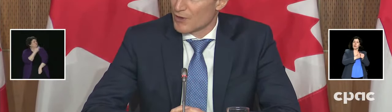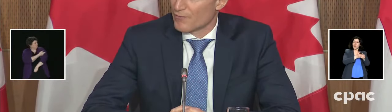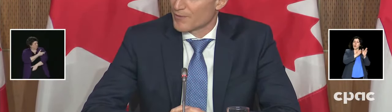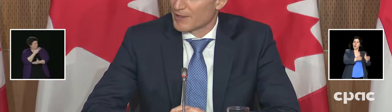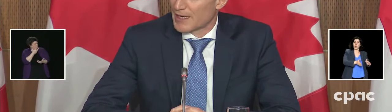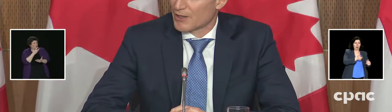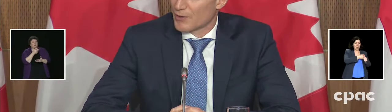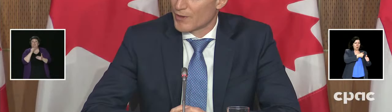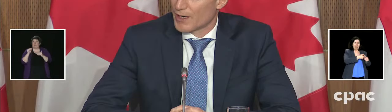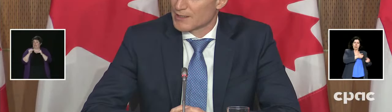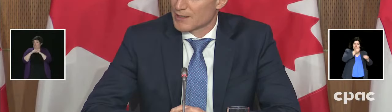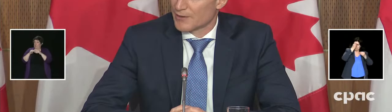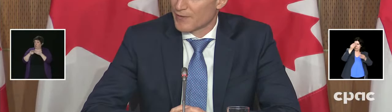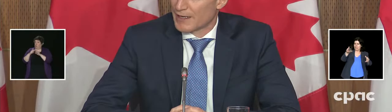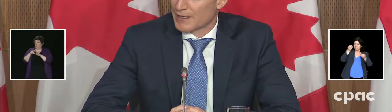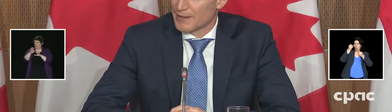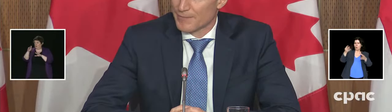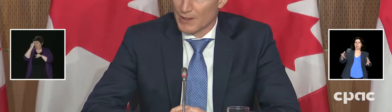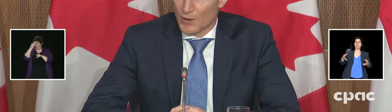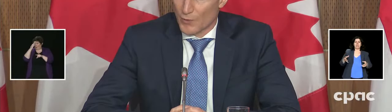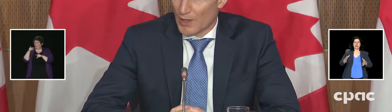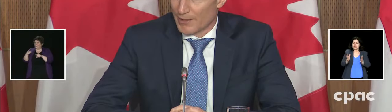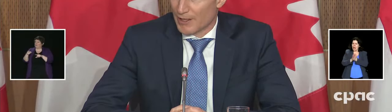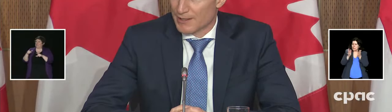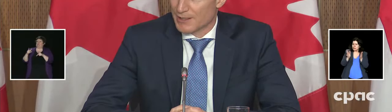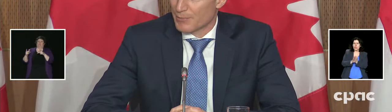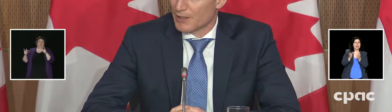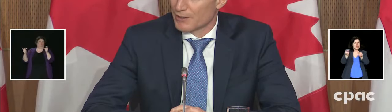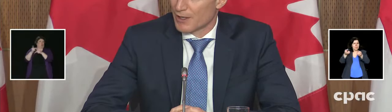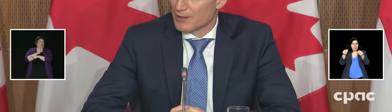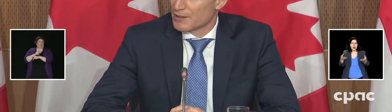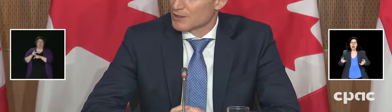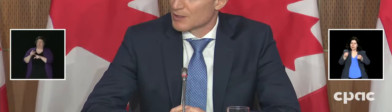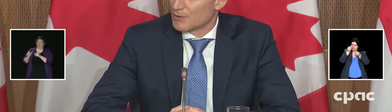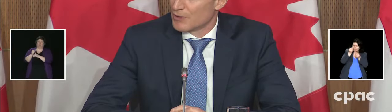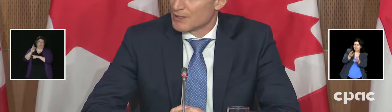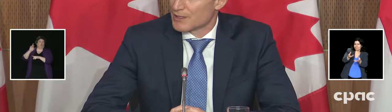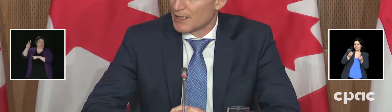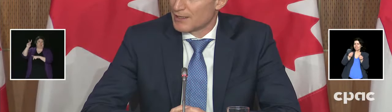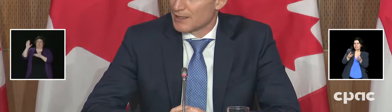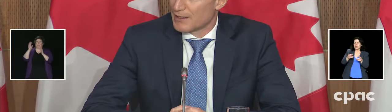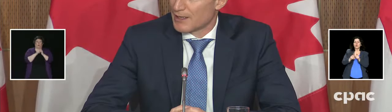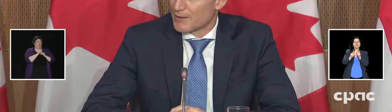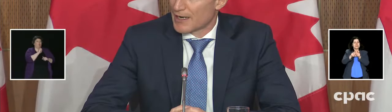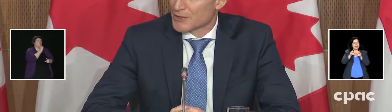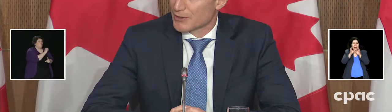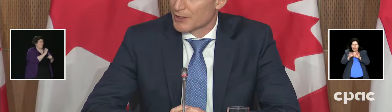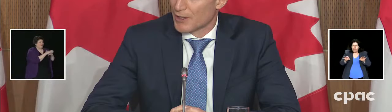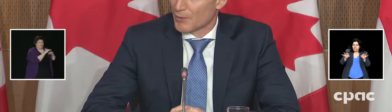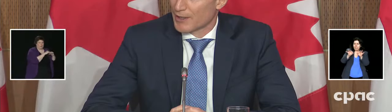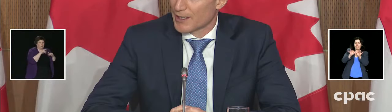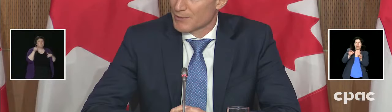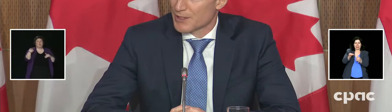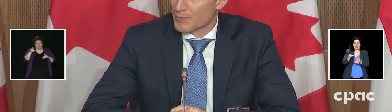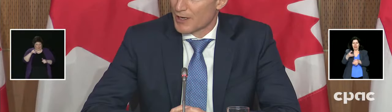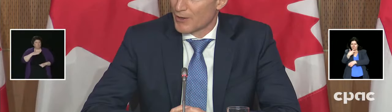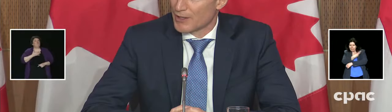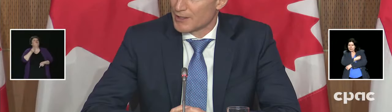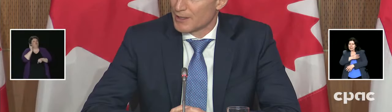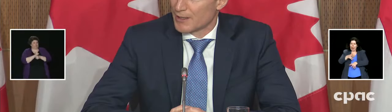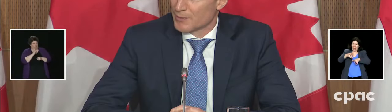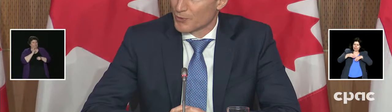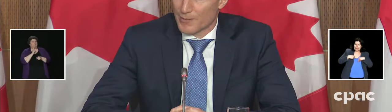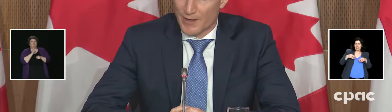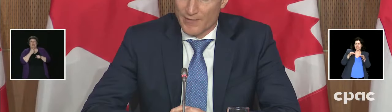communities have known from the get-go the odds that they're fighting overwhelming odds compared to non-indigenous communities. And they're answering the call when it comes to the